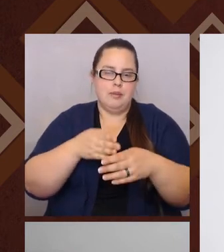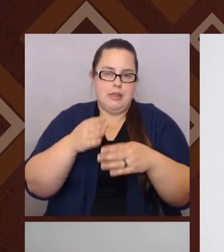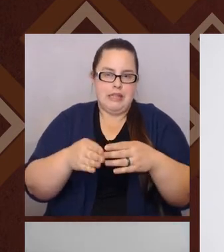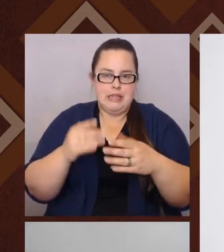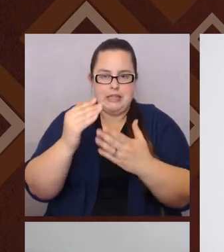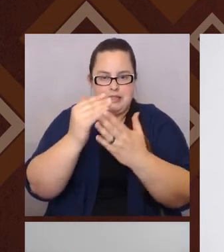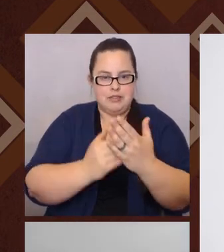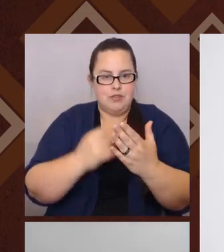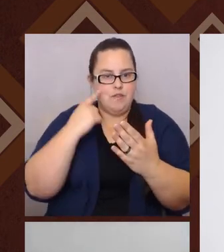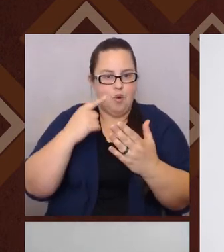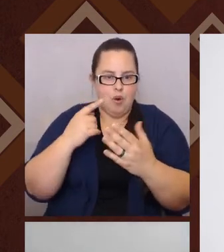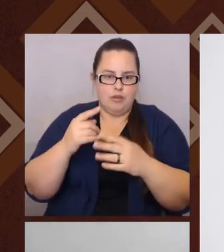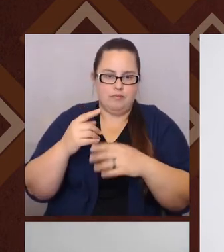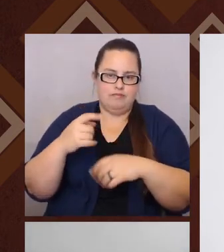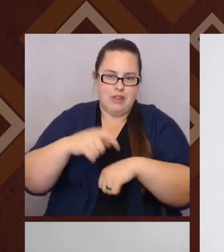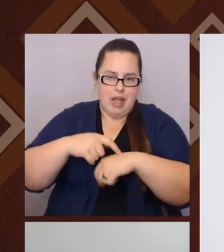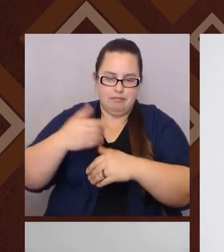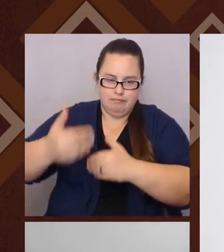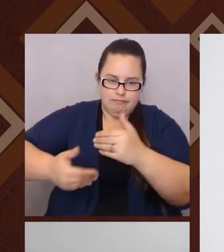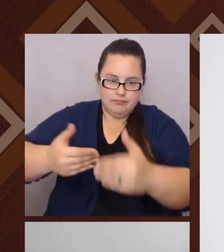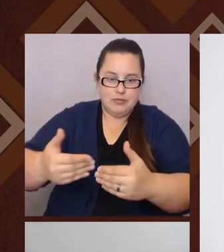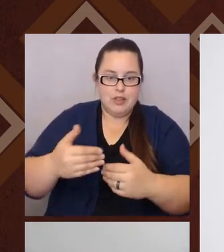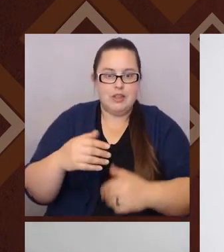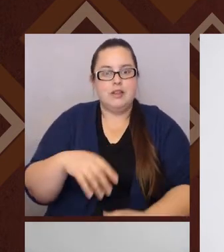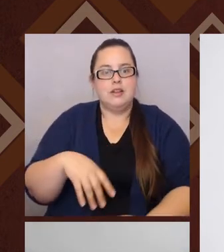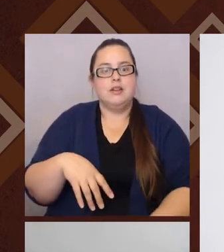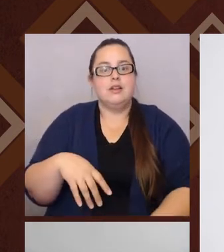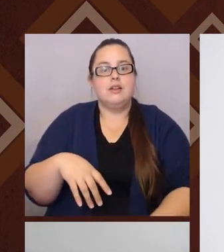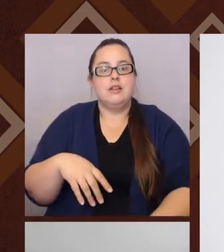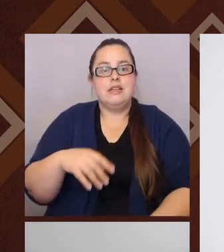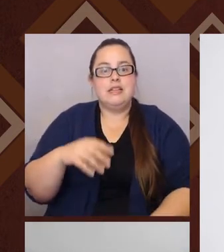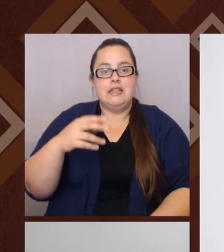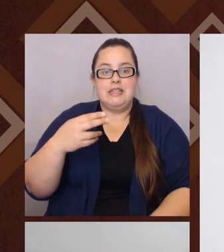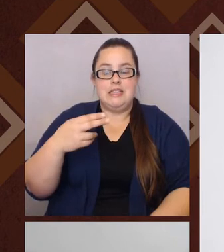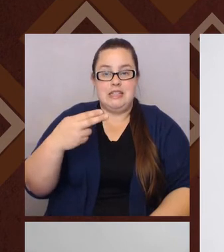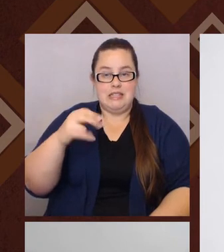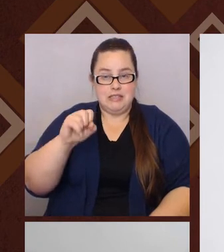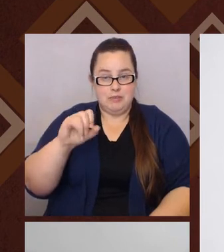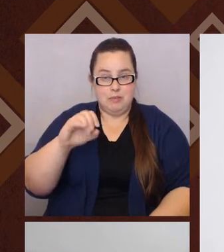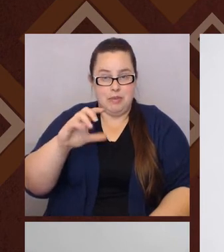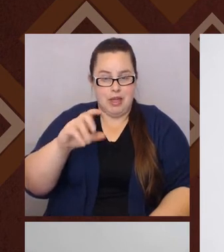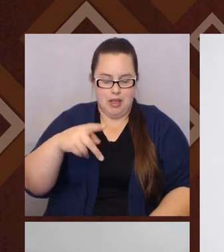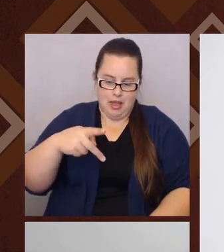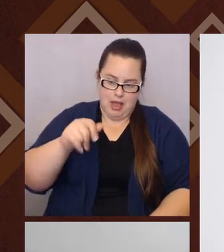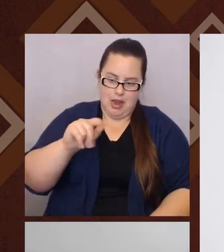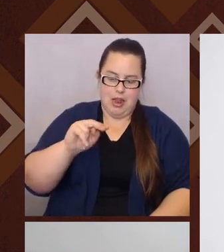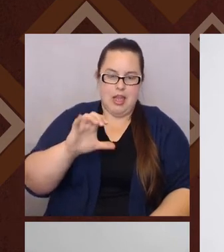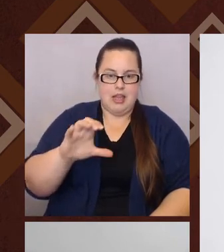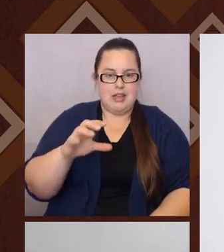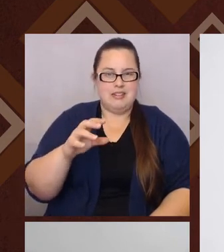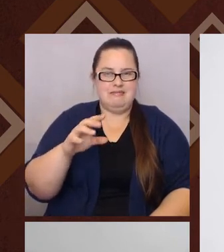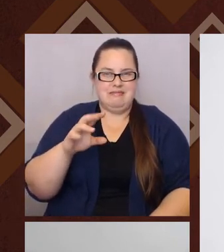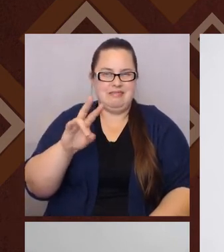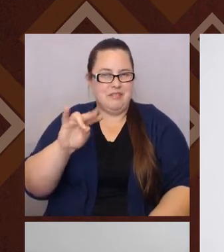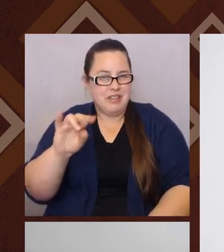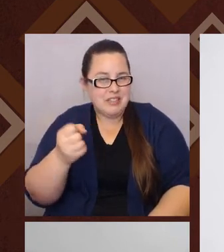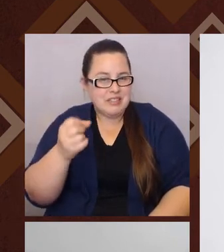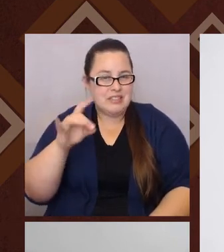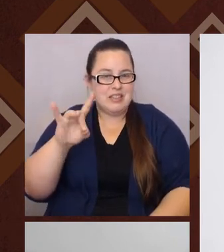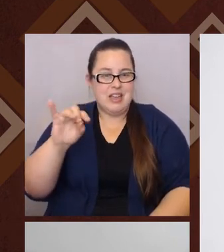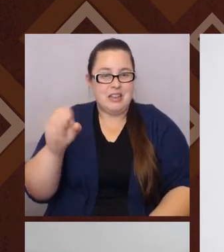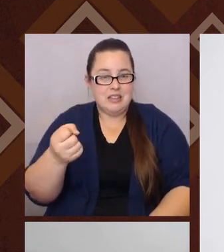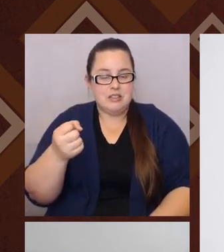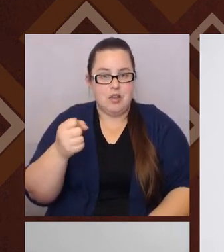chronology, um, Hispanic 1970s and eighties, 1980 is the first census